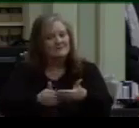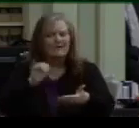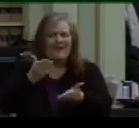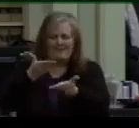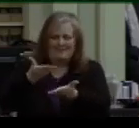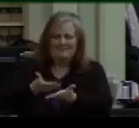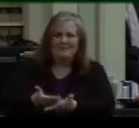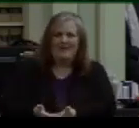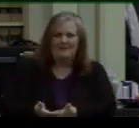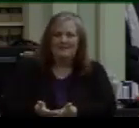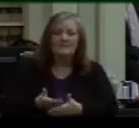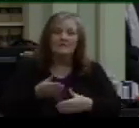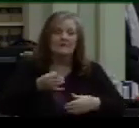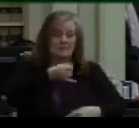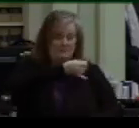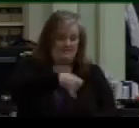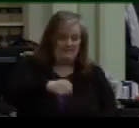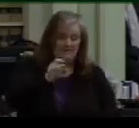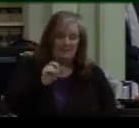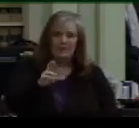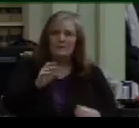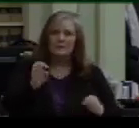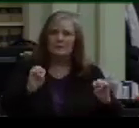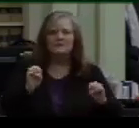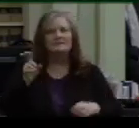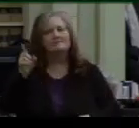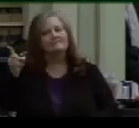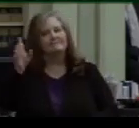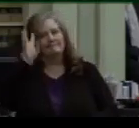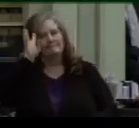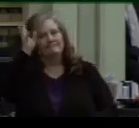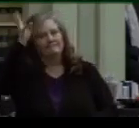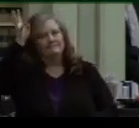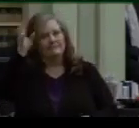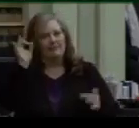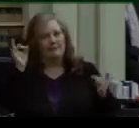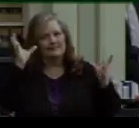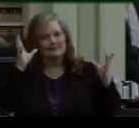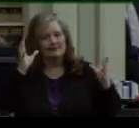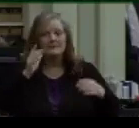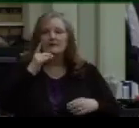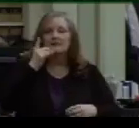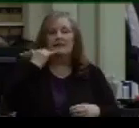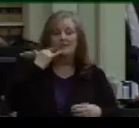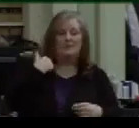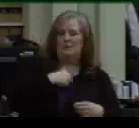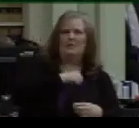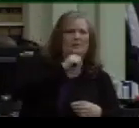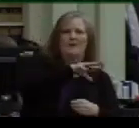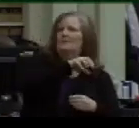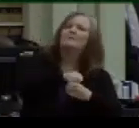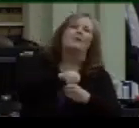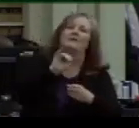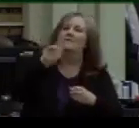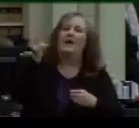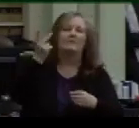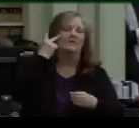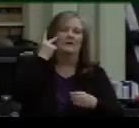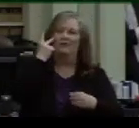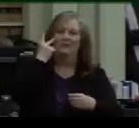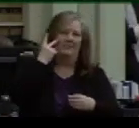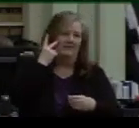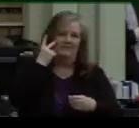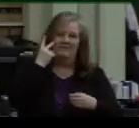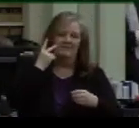This border emergency is nothing more than a manufactured crisis, and California will not be part of this political theater.